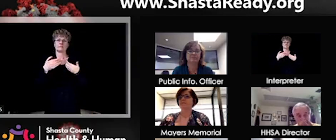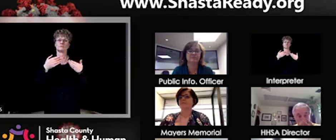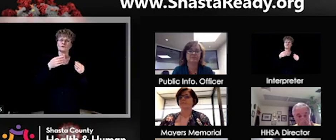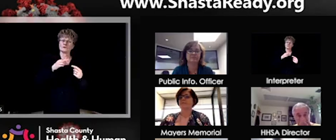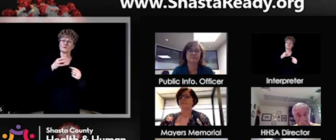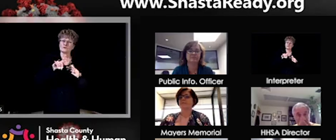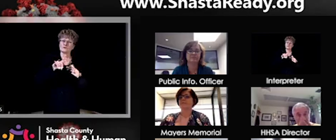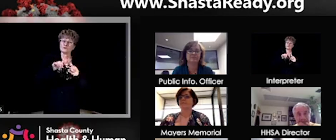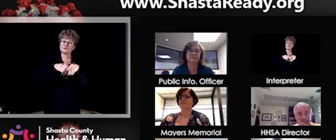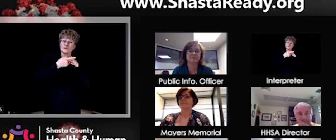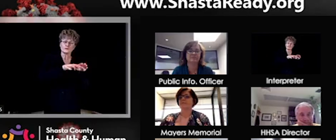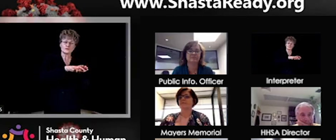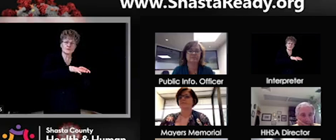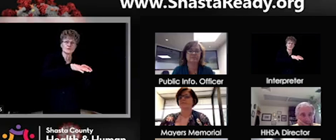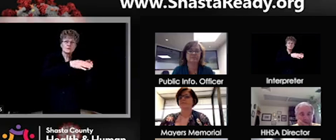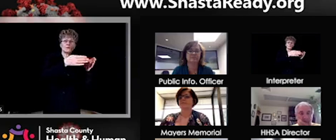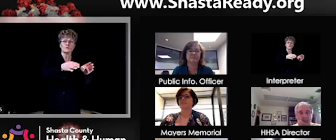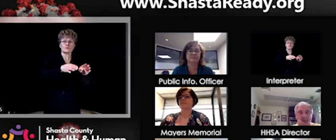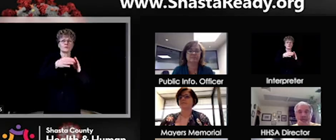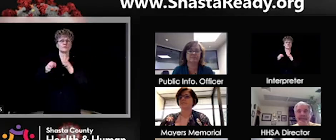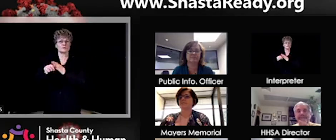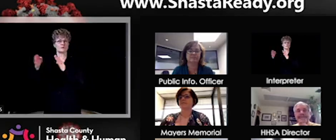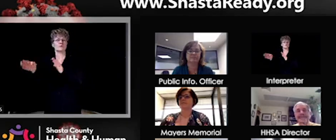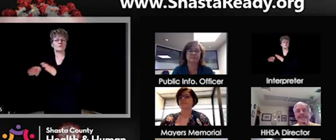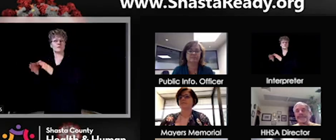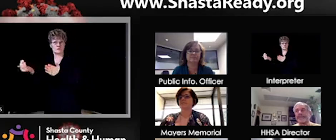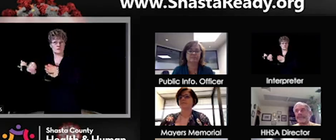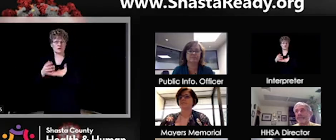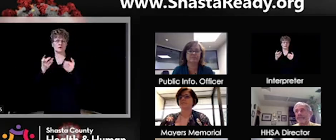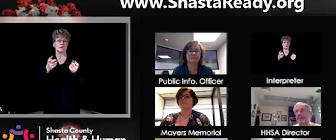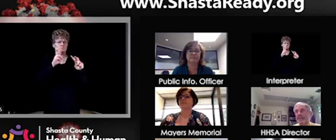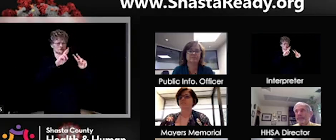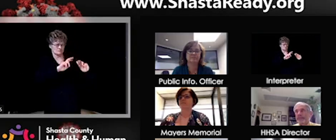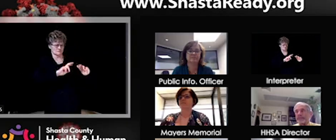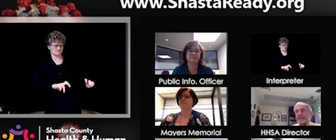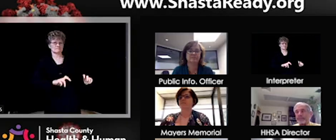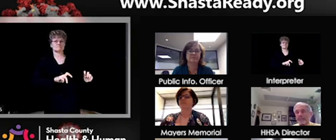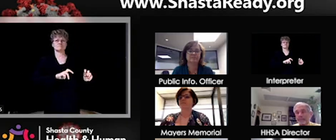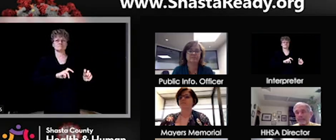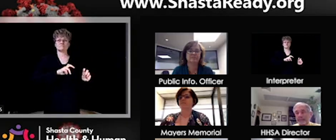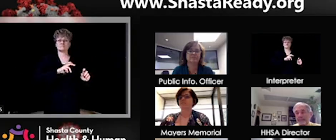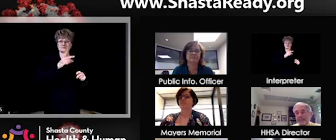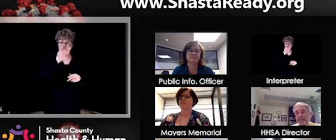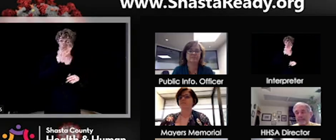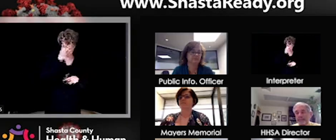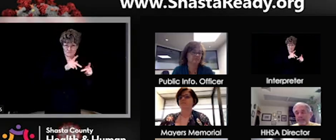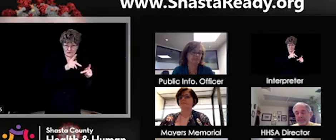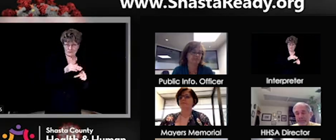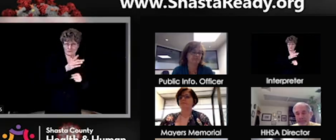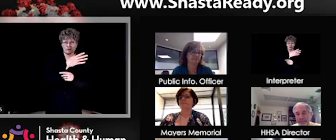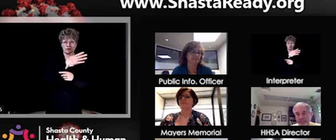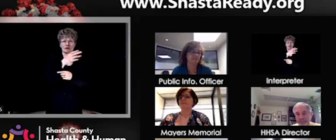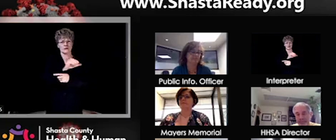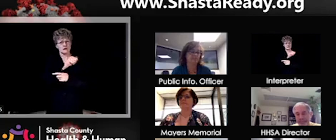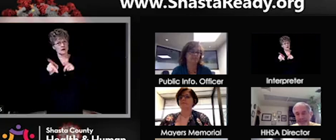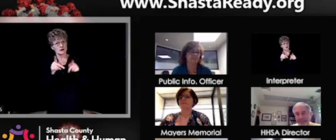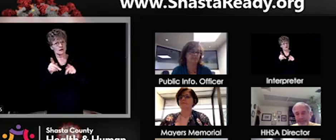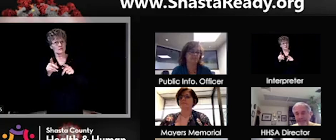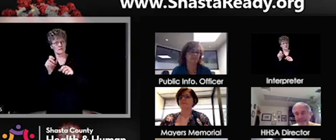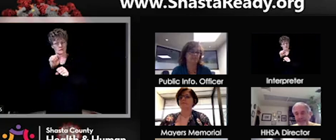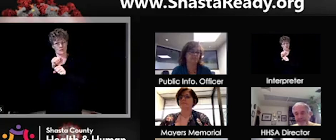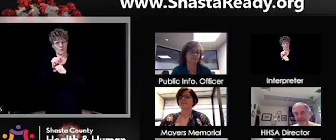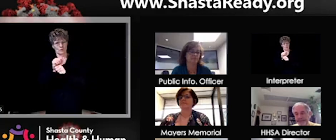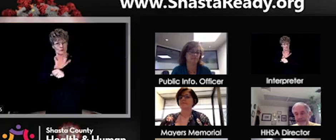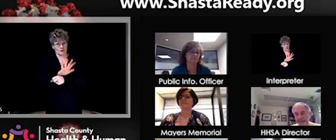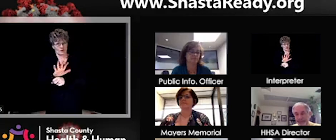sick individuals, but also some surveillance of people who are in, in the, in certain, uh, areas in the workforce that have a lot of